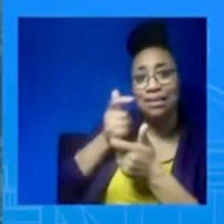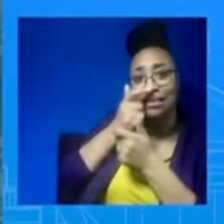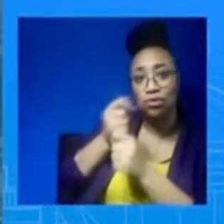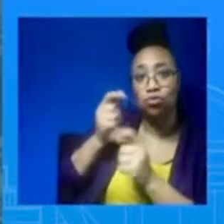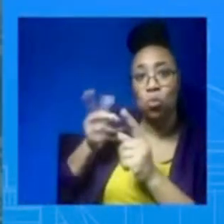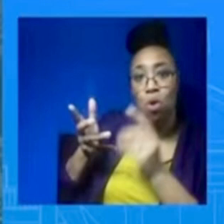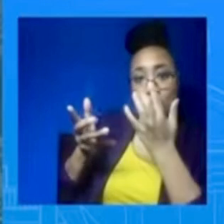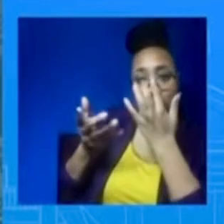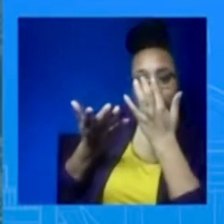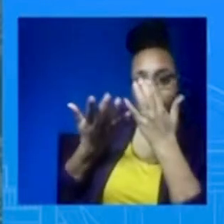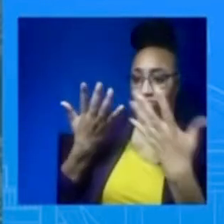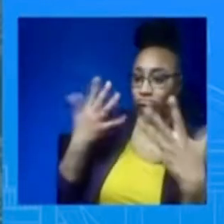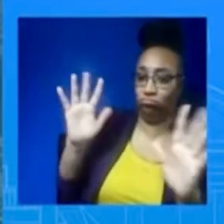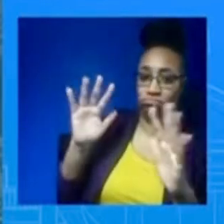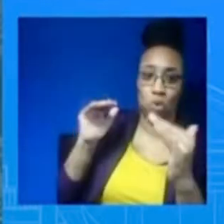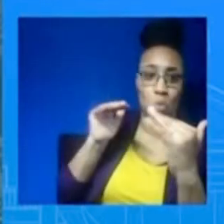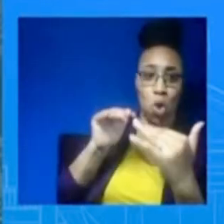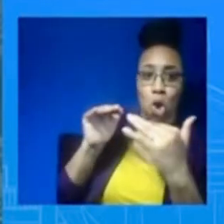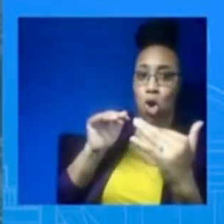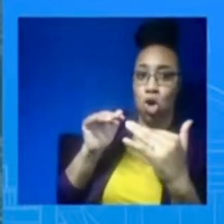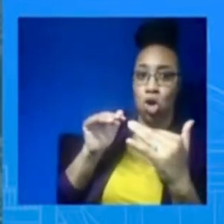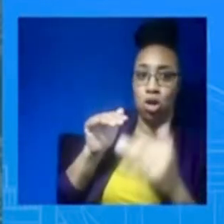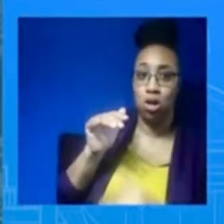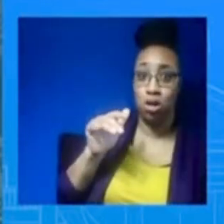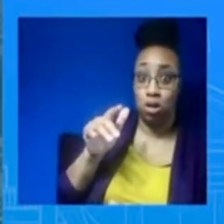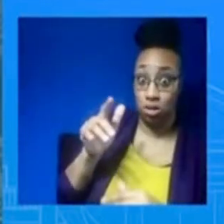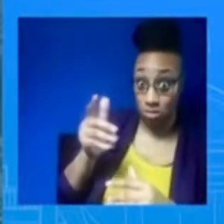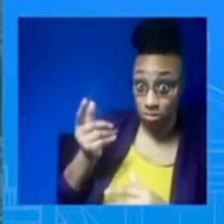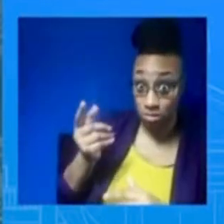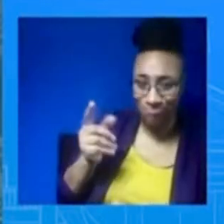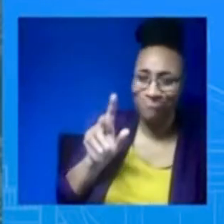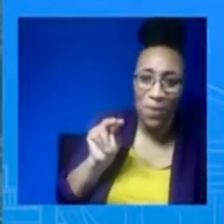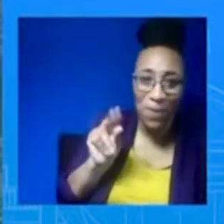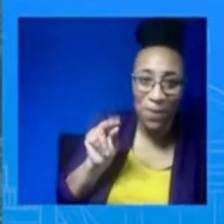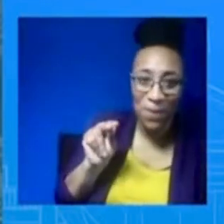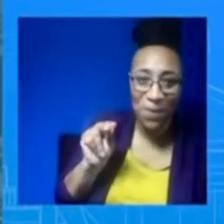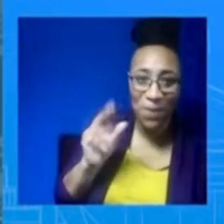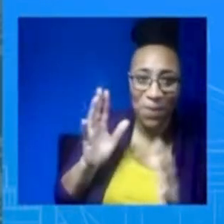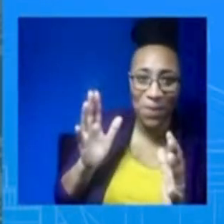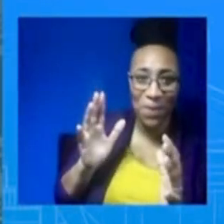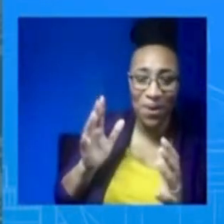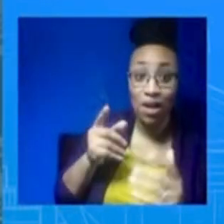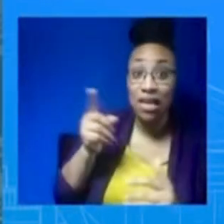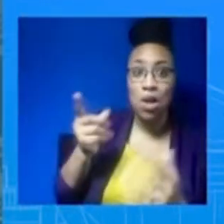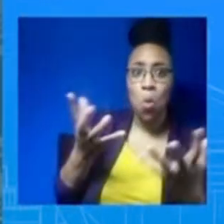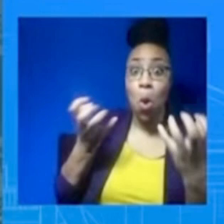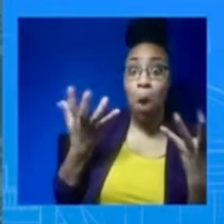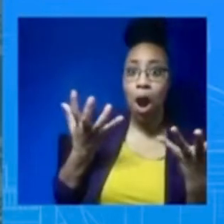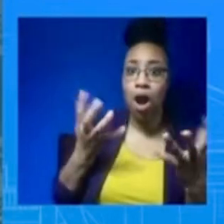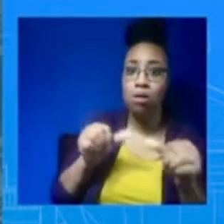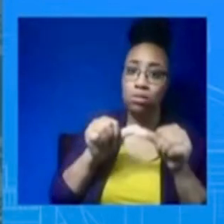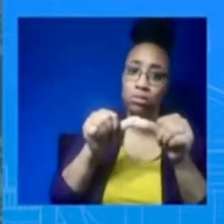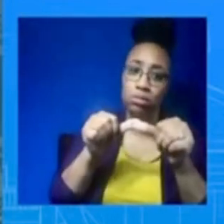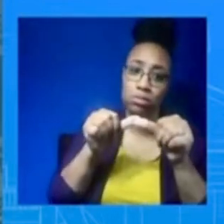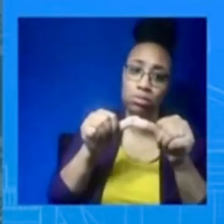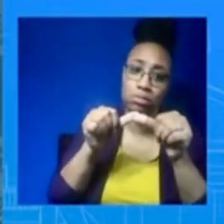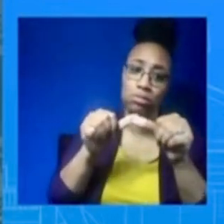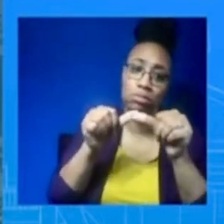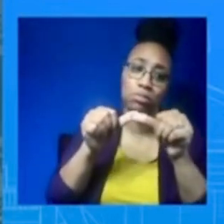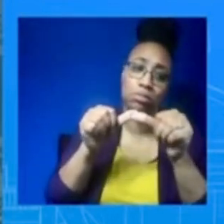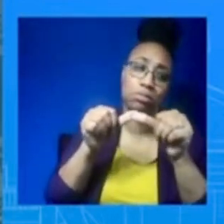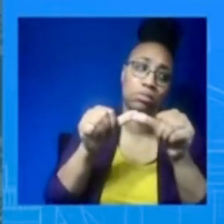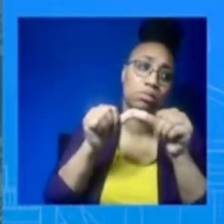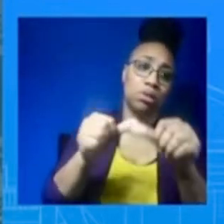instead? Launching cruise missiles and drones into civilian images. Knocking out the power, knocking off the heat. Killing kids.